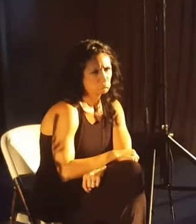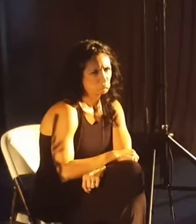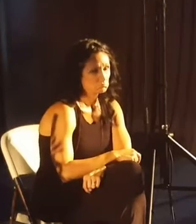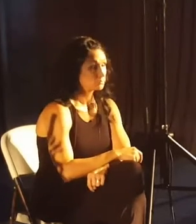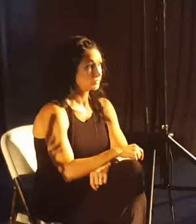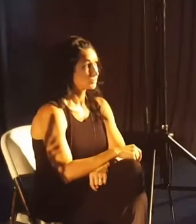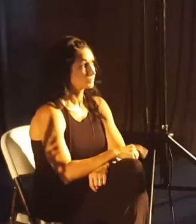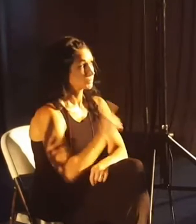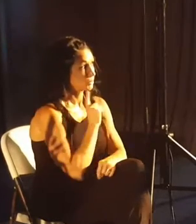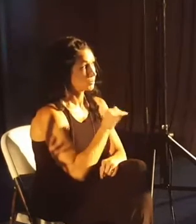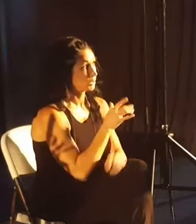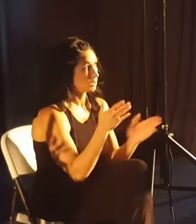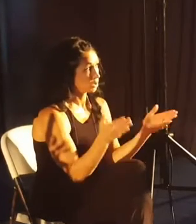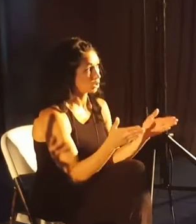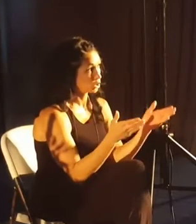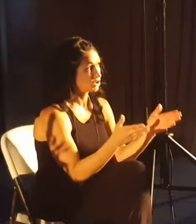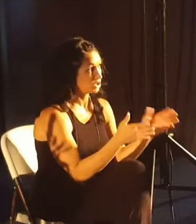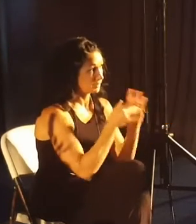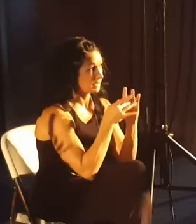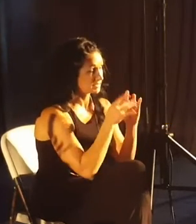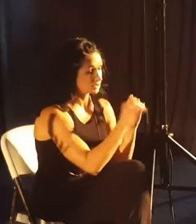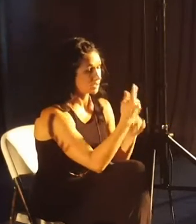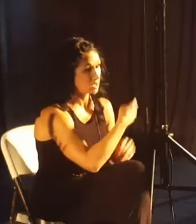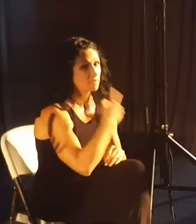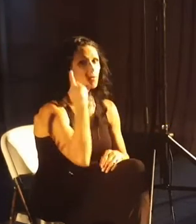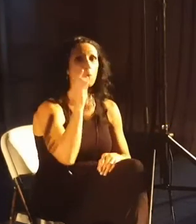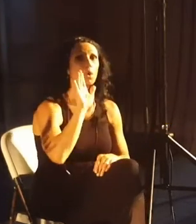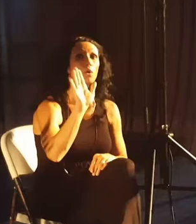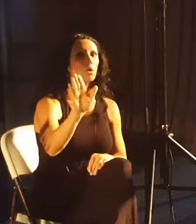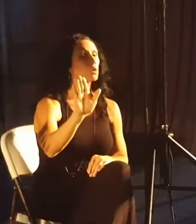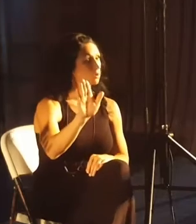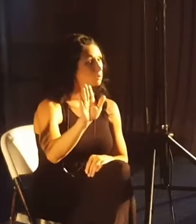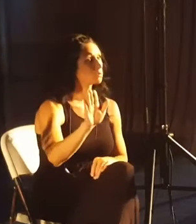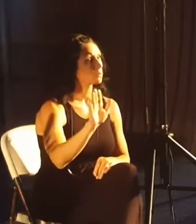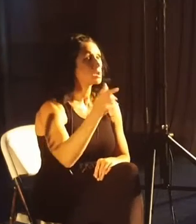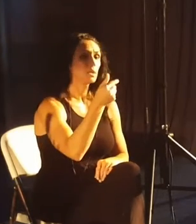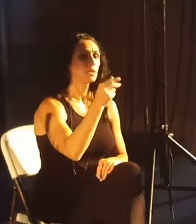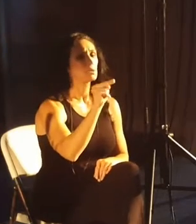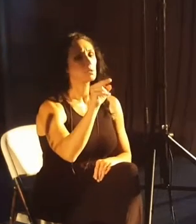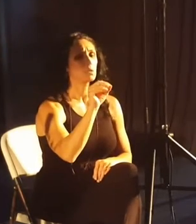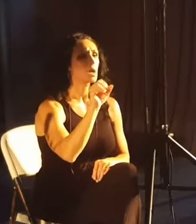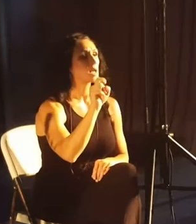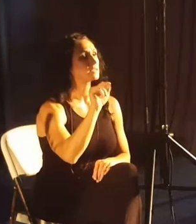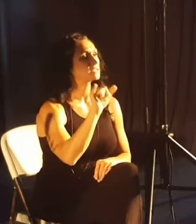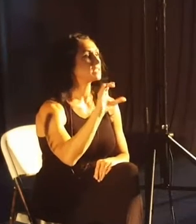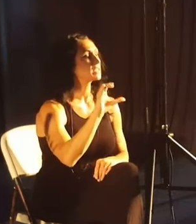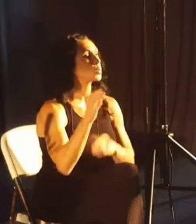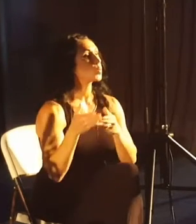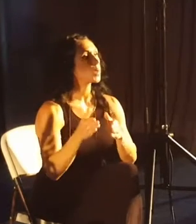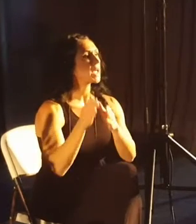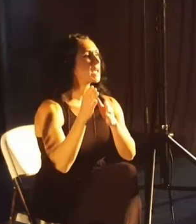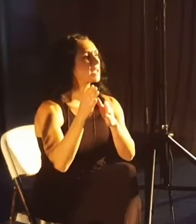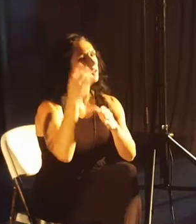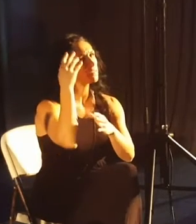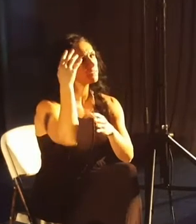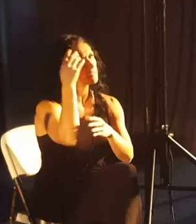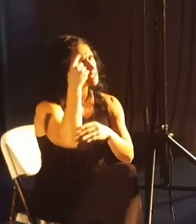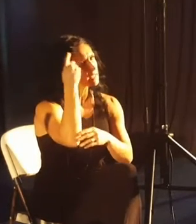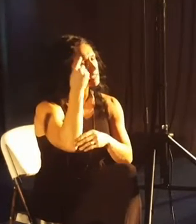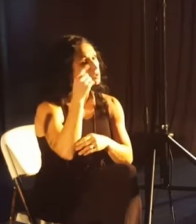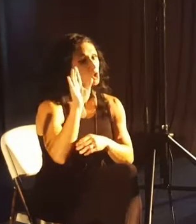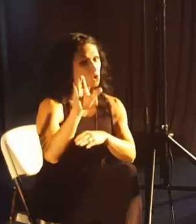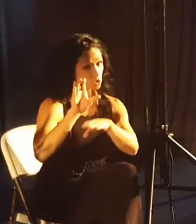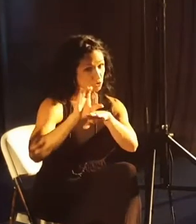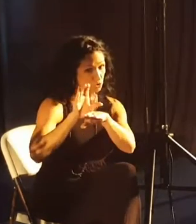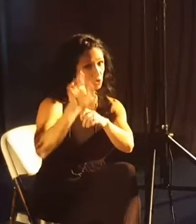Real encouraging message on that day. But for her, this was kind of a Gnostic way of thinking. In her mind and in her church,